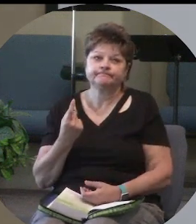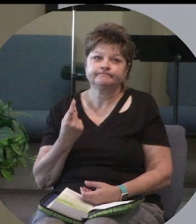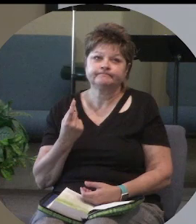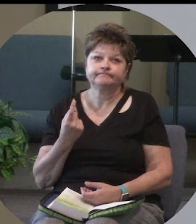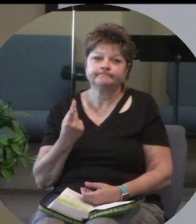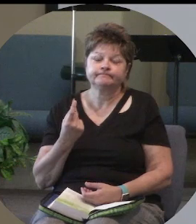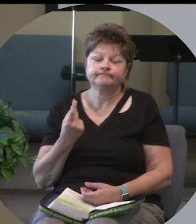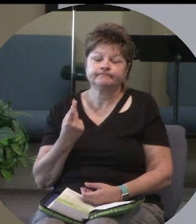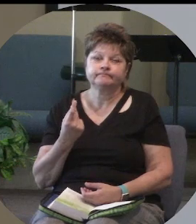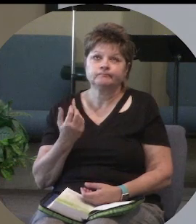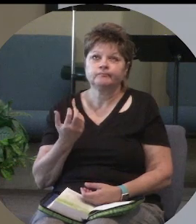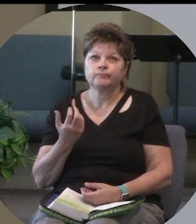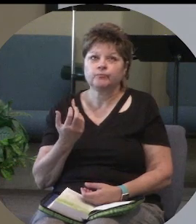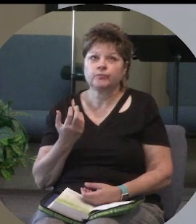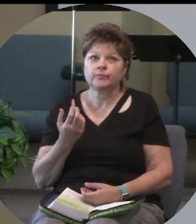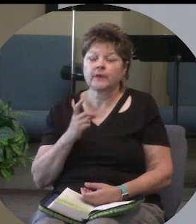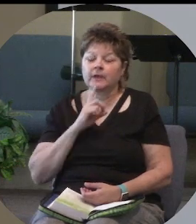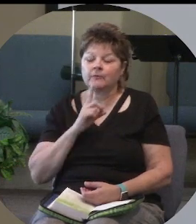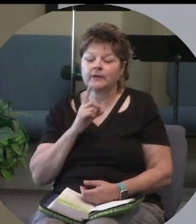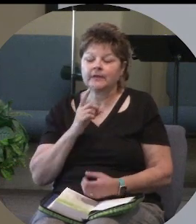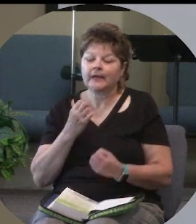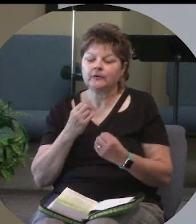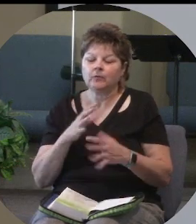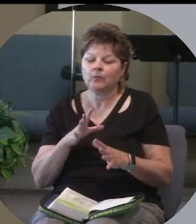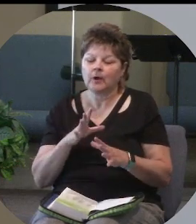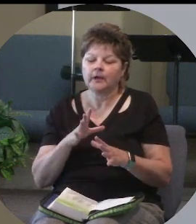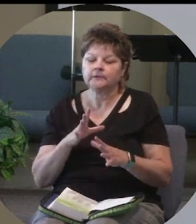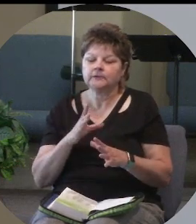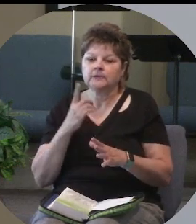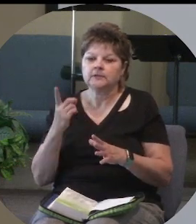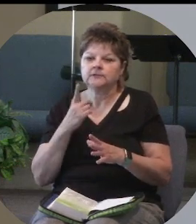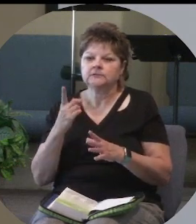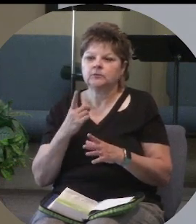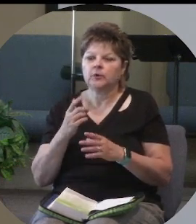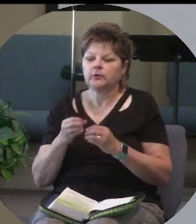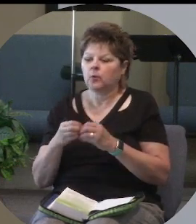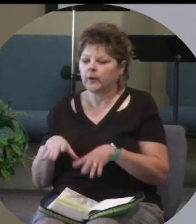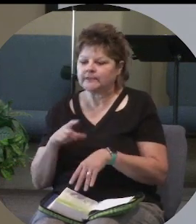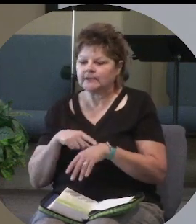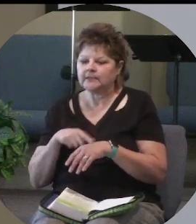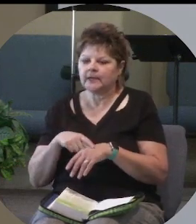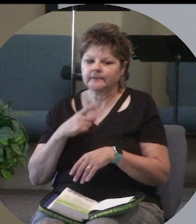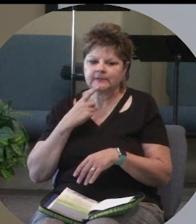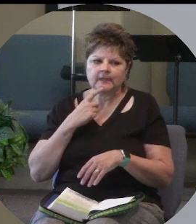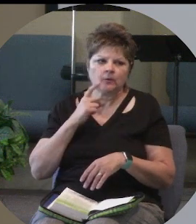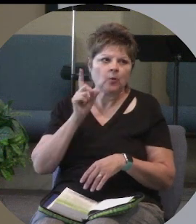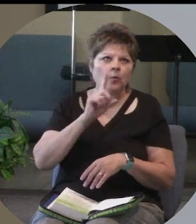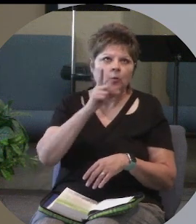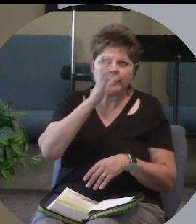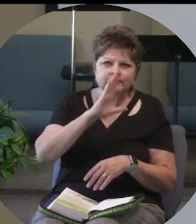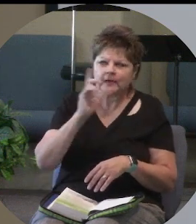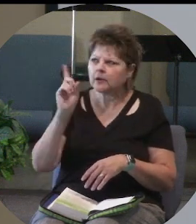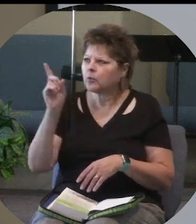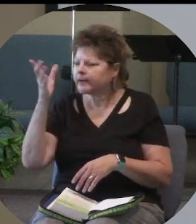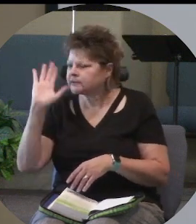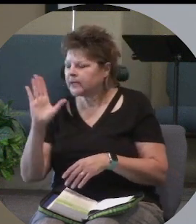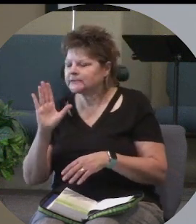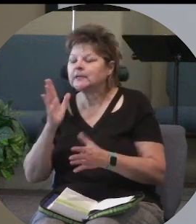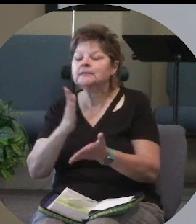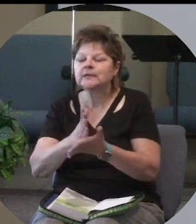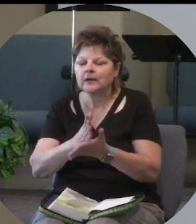I really don't want anyone wasting time wandering around where's God where's God where's God. Stop. Be still.